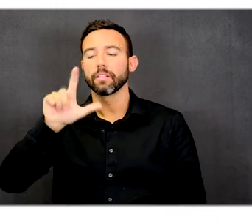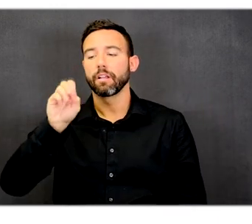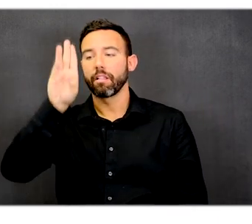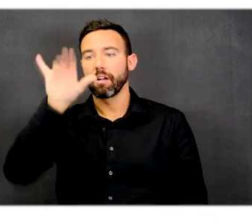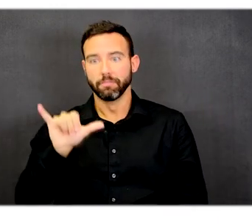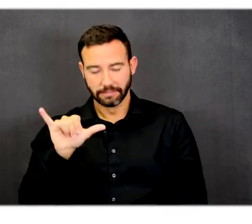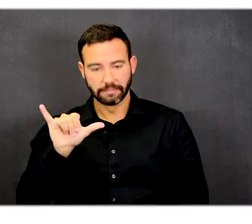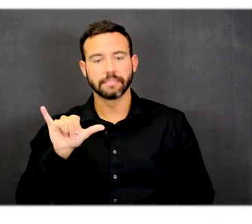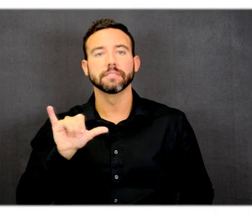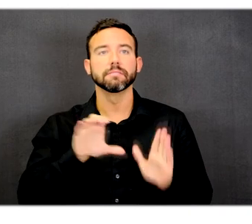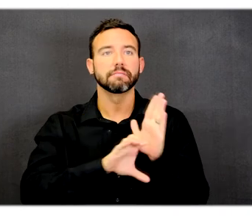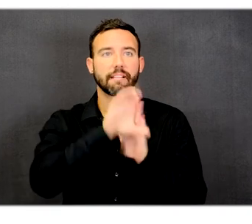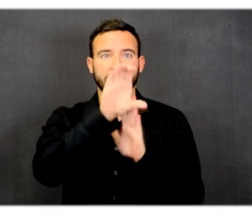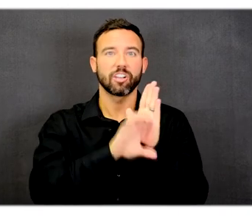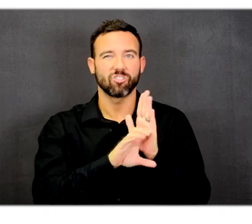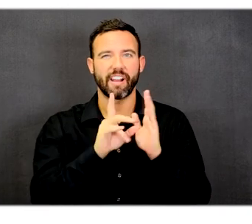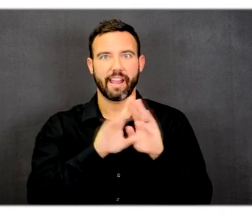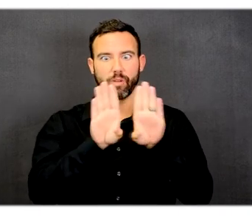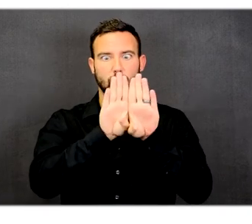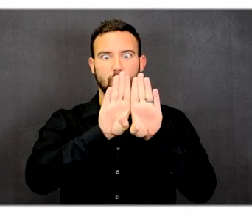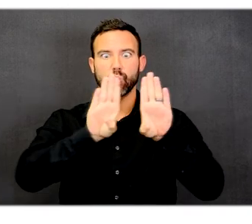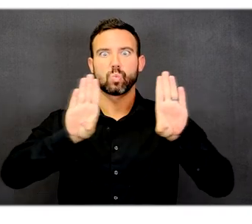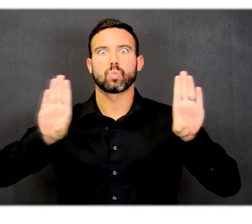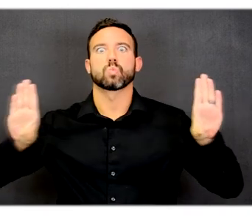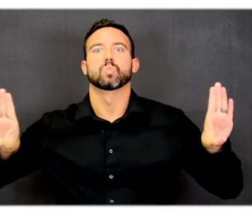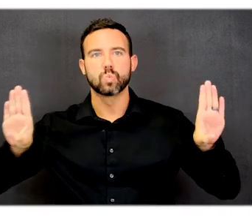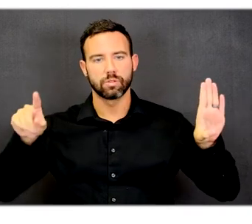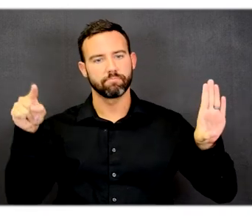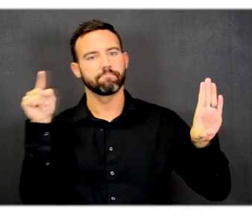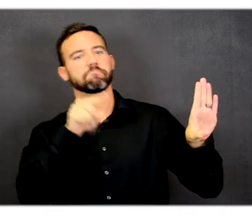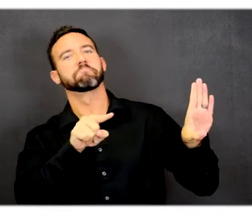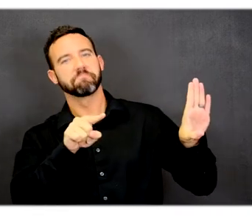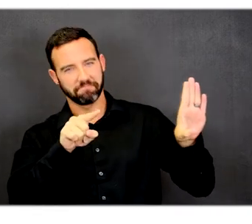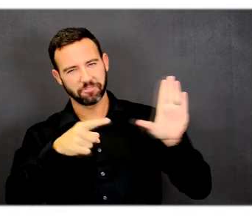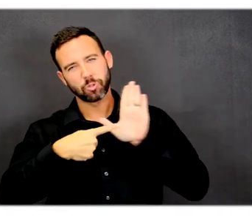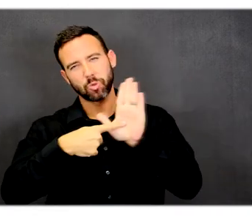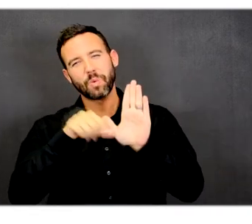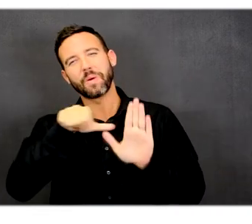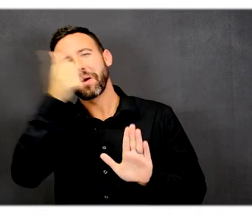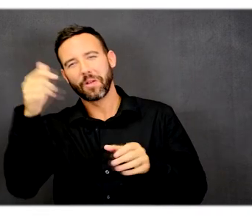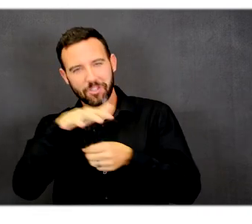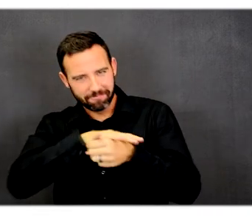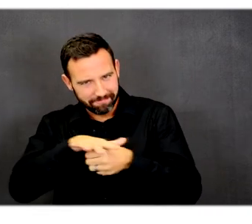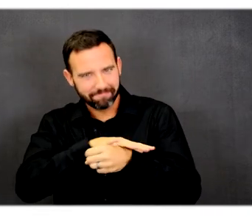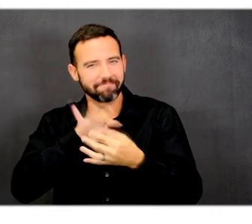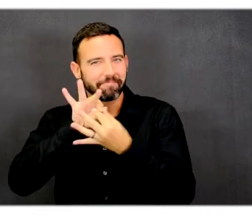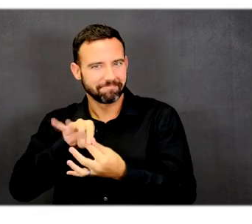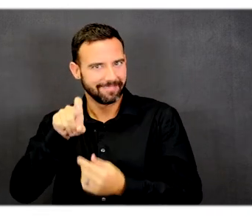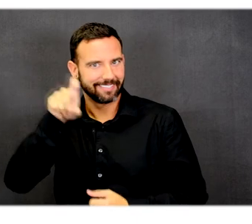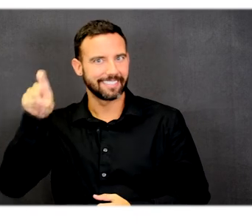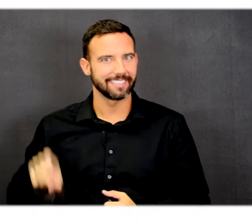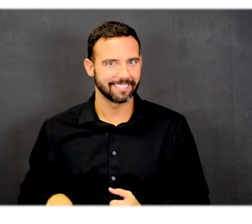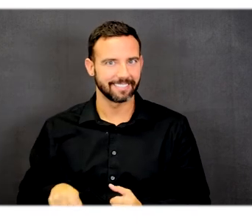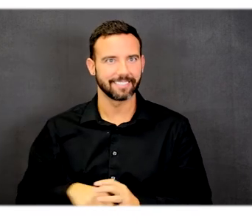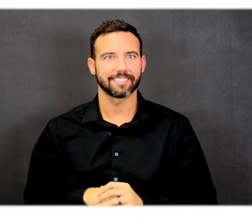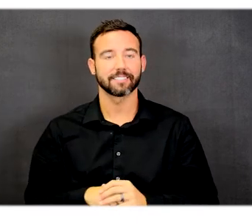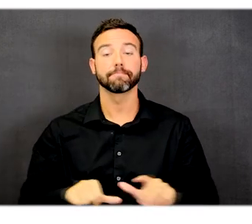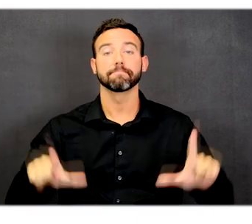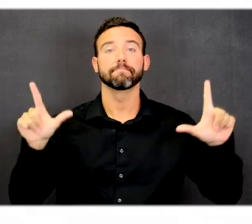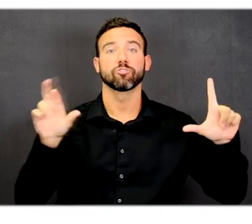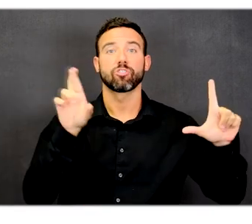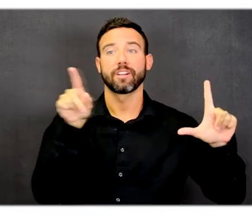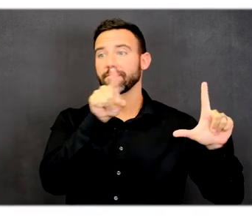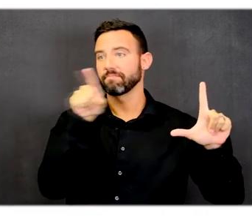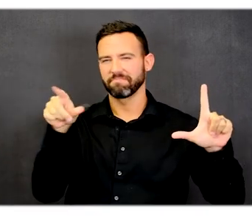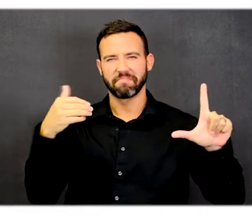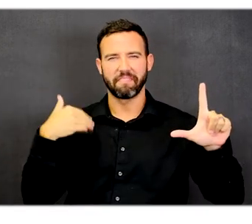into a wall with a large graphic that represents that area of Texas. On the right-hand side of this slide is a list